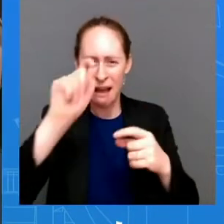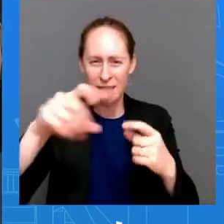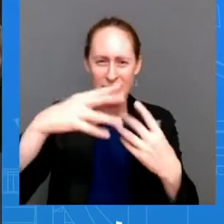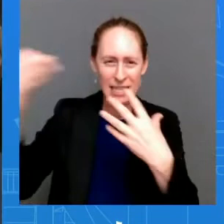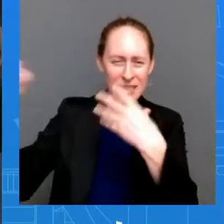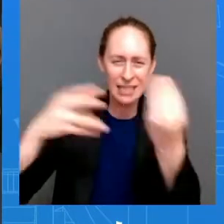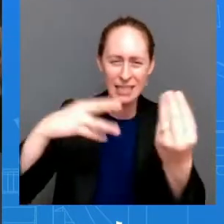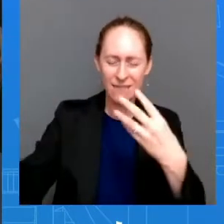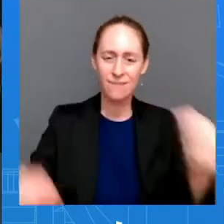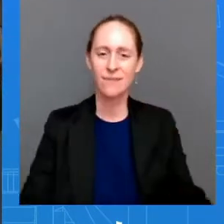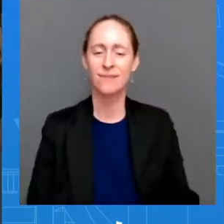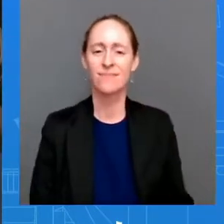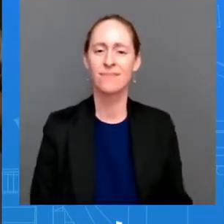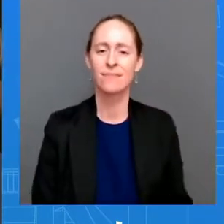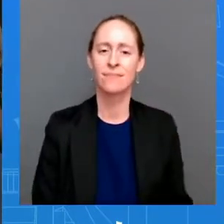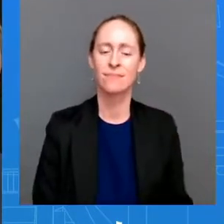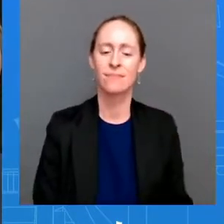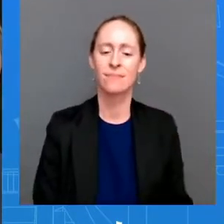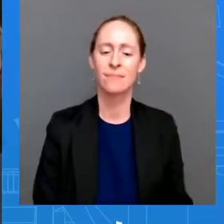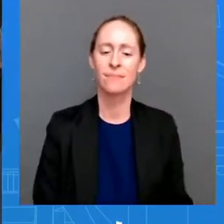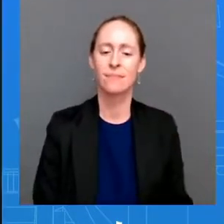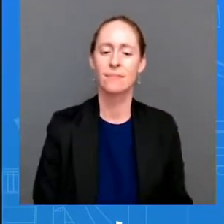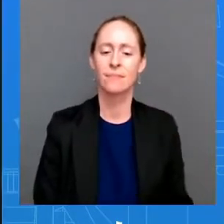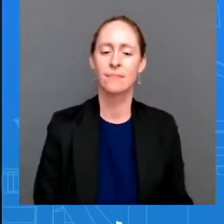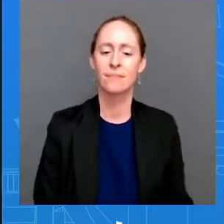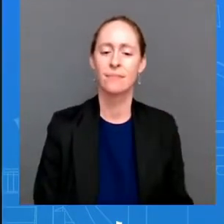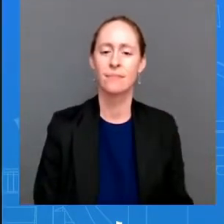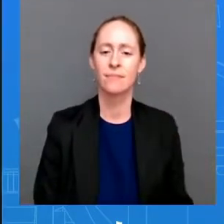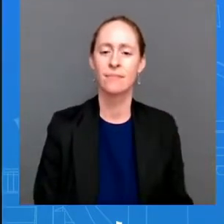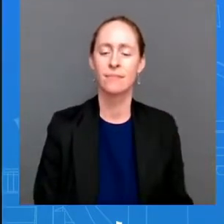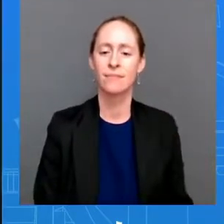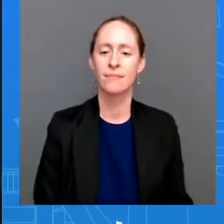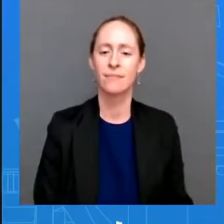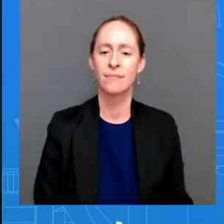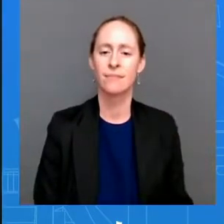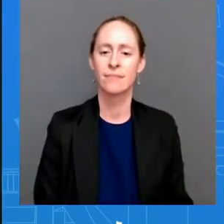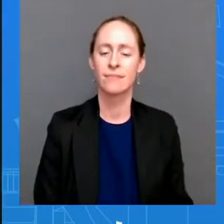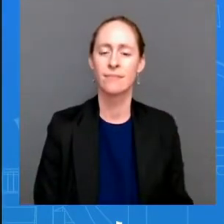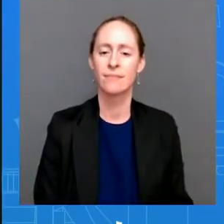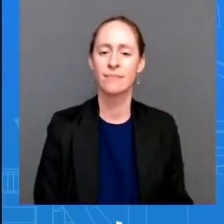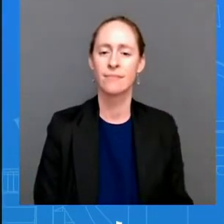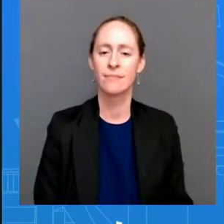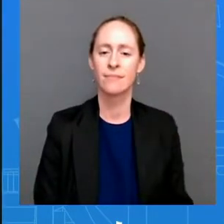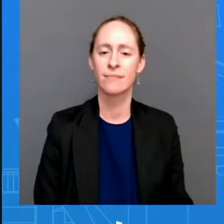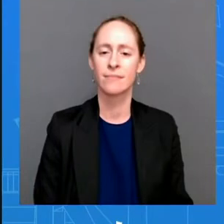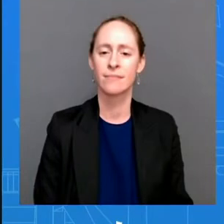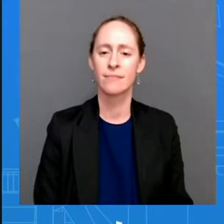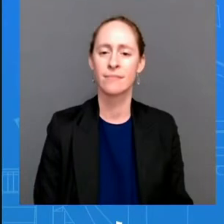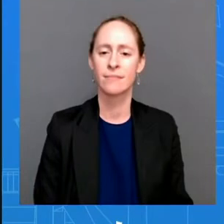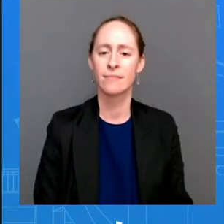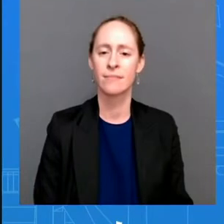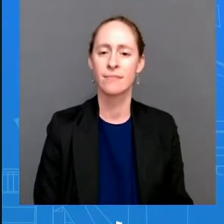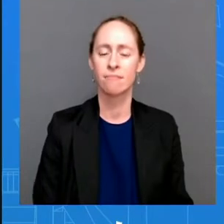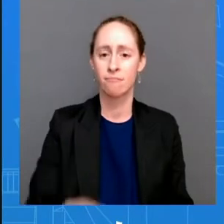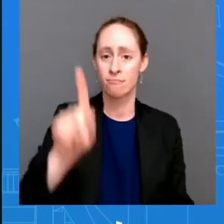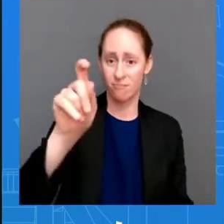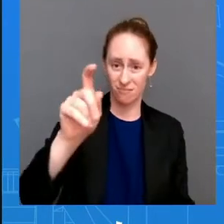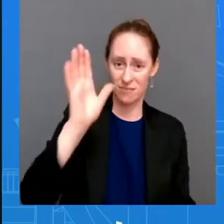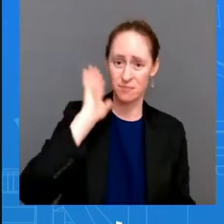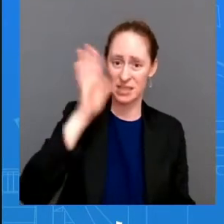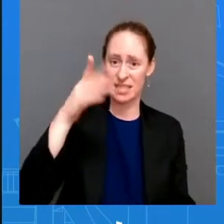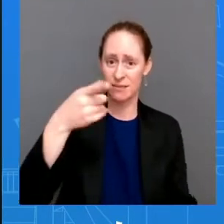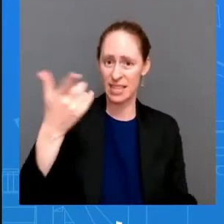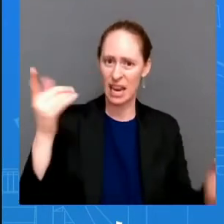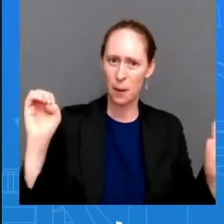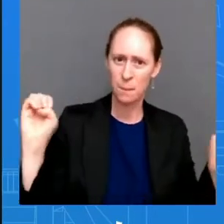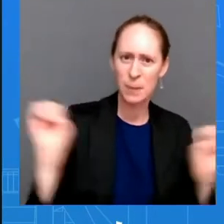national emergency with respect to abortion rights uh i don't we don't have anything to share with you today on that uh again the